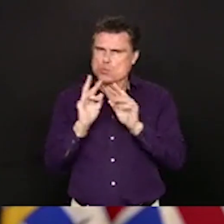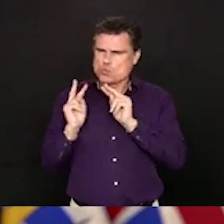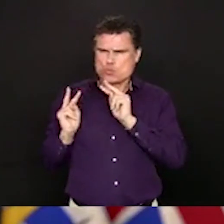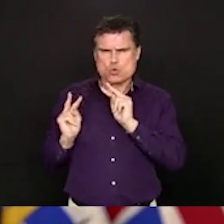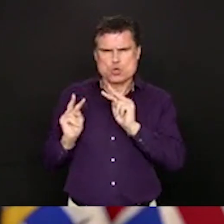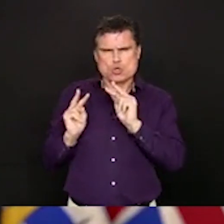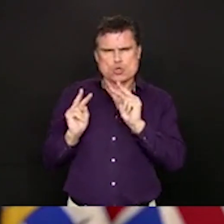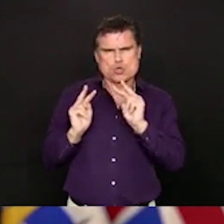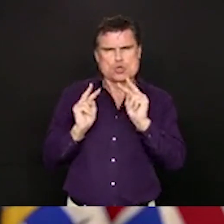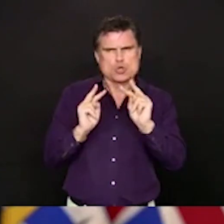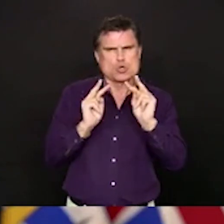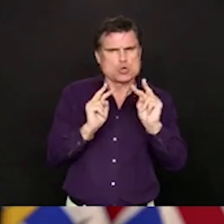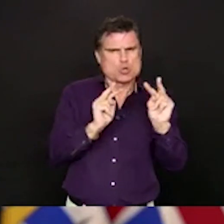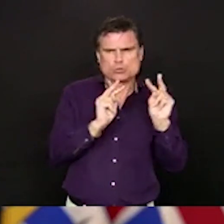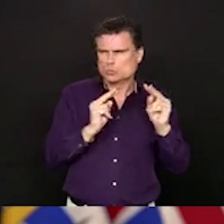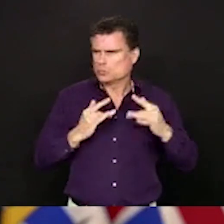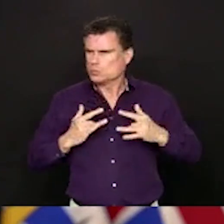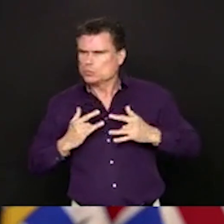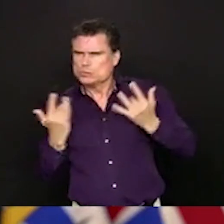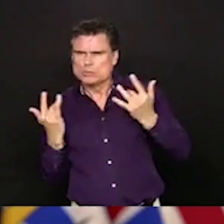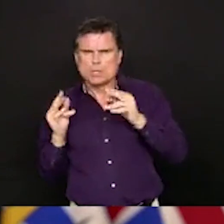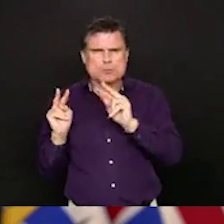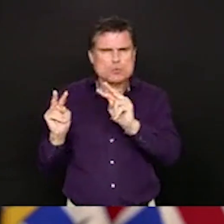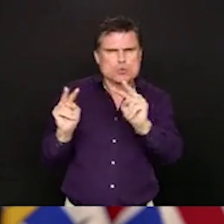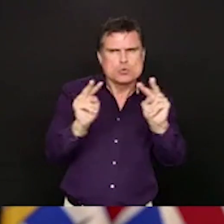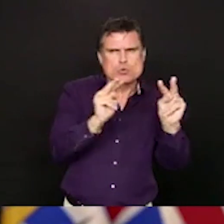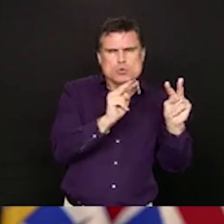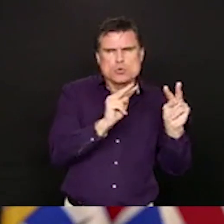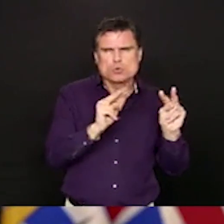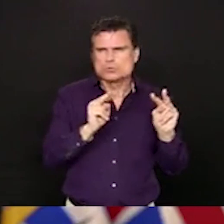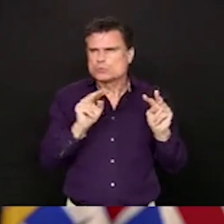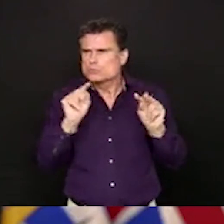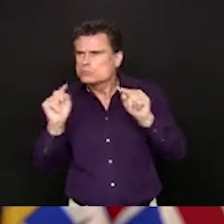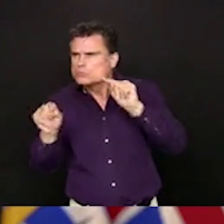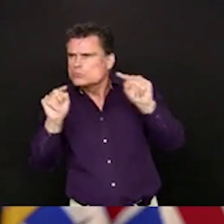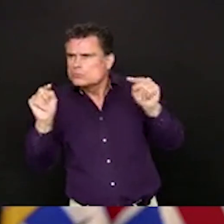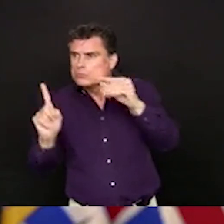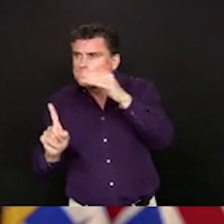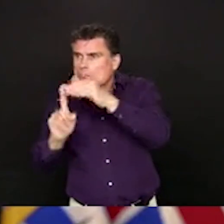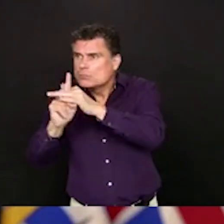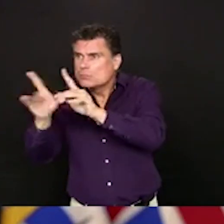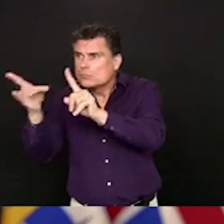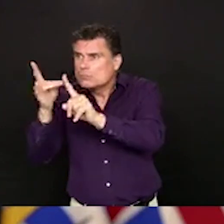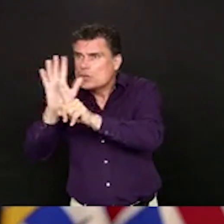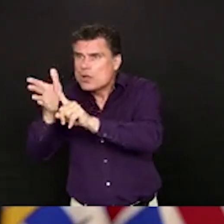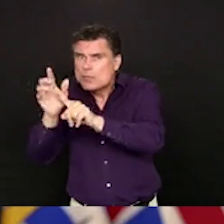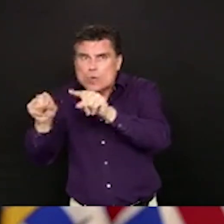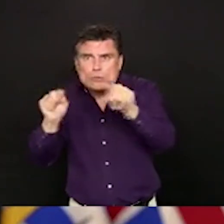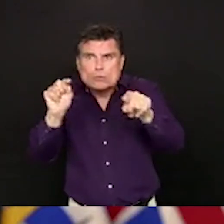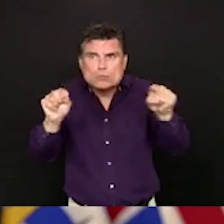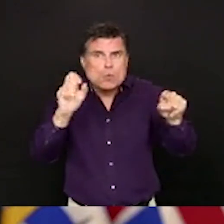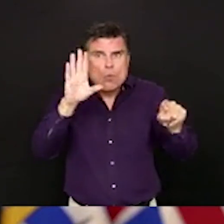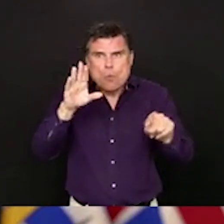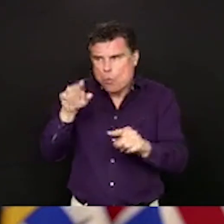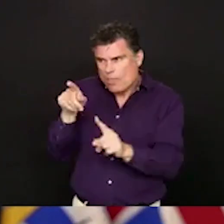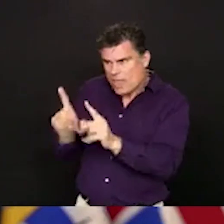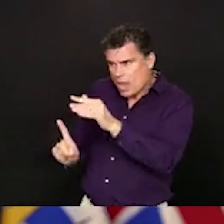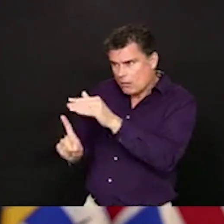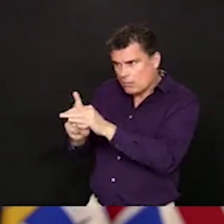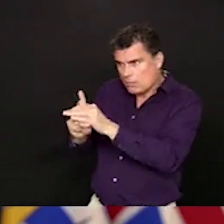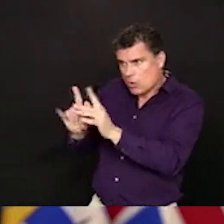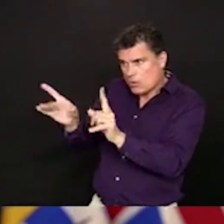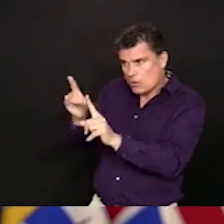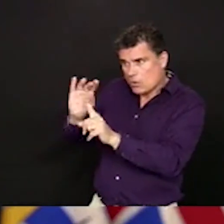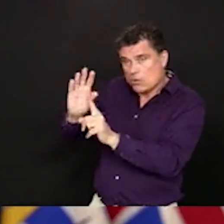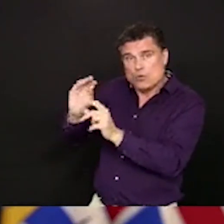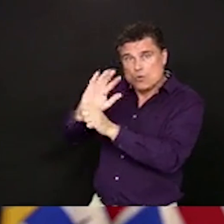cases but also anybody who is part of a cluster of a case. So those are the things that we've been talking about around our